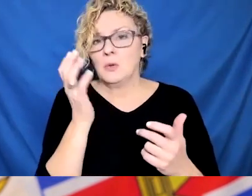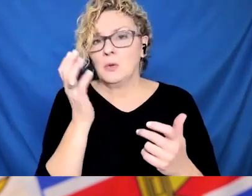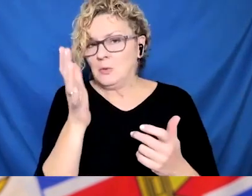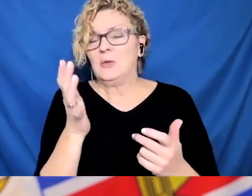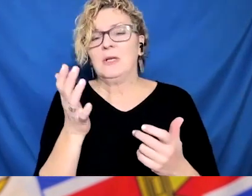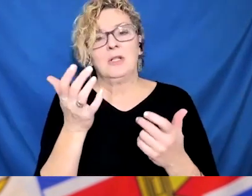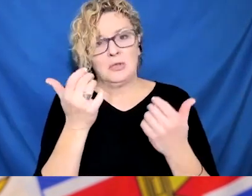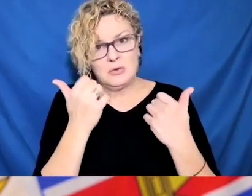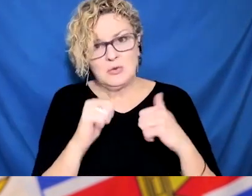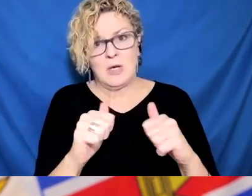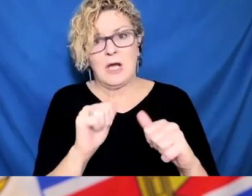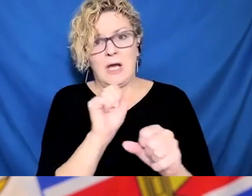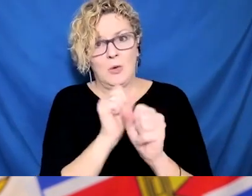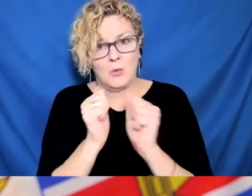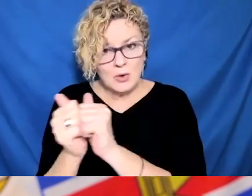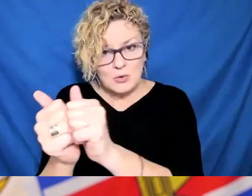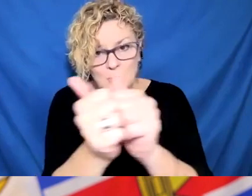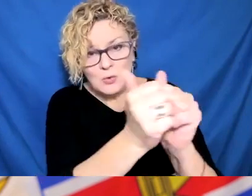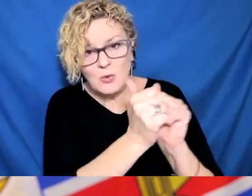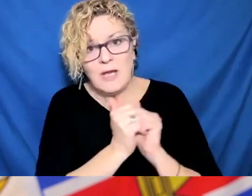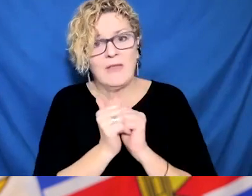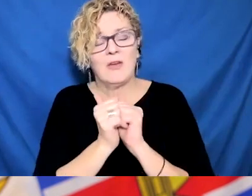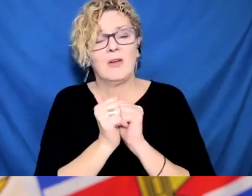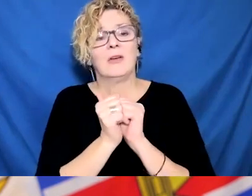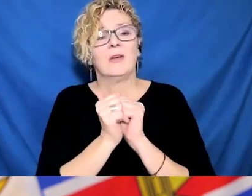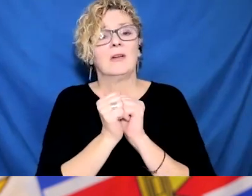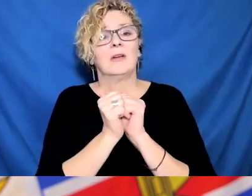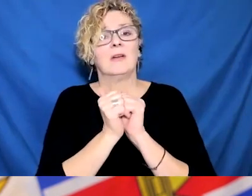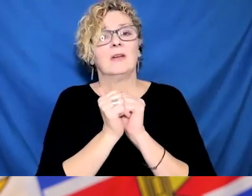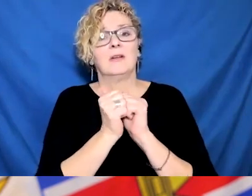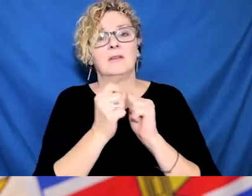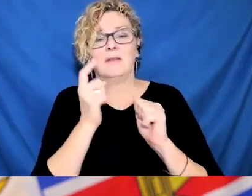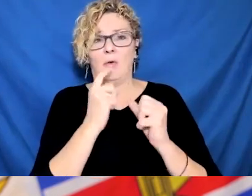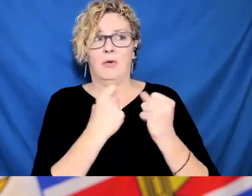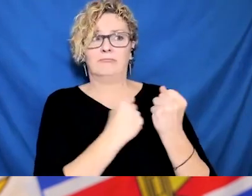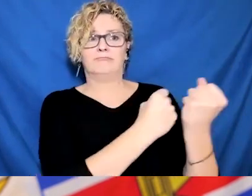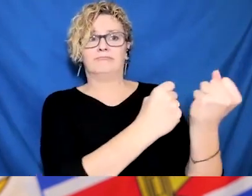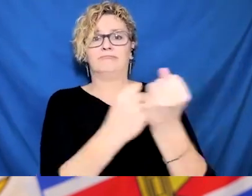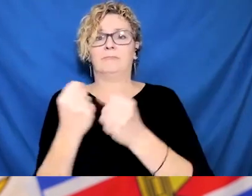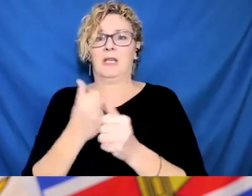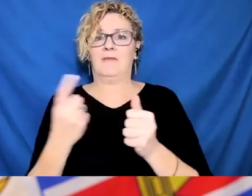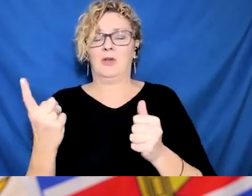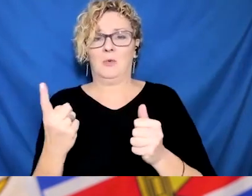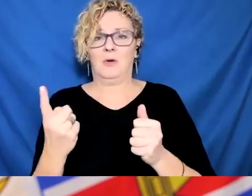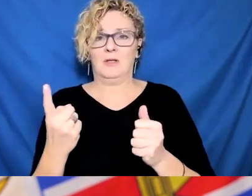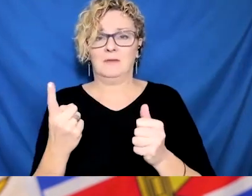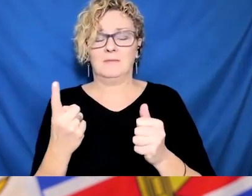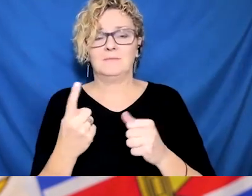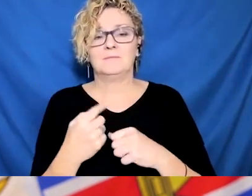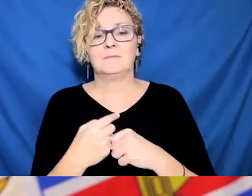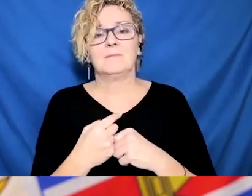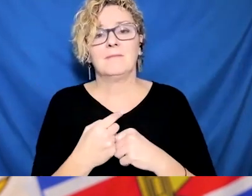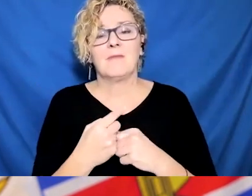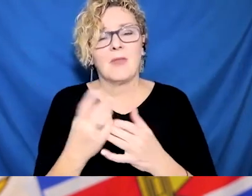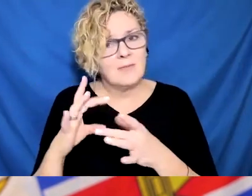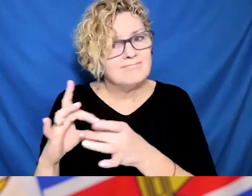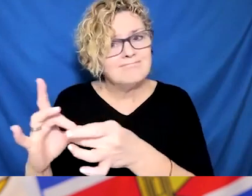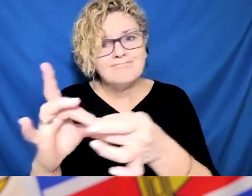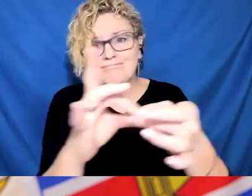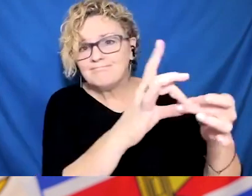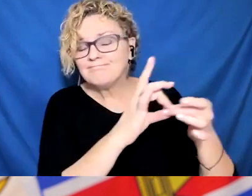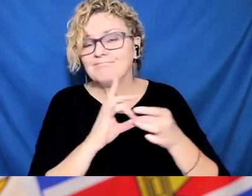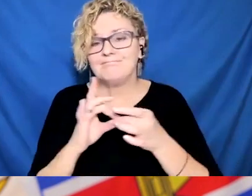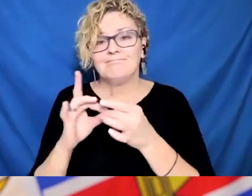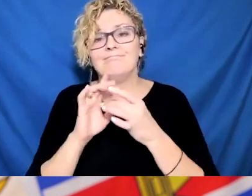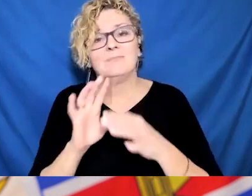away, even if they have symptoms, because they're told they're not in a high-risk category or a health care worker. So it looks like you've more or less given up on trying to